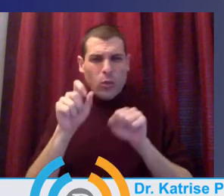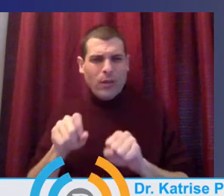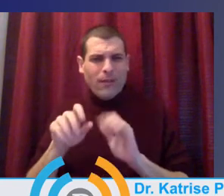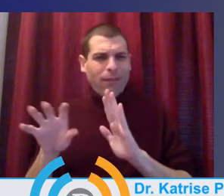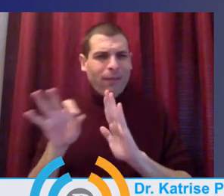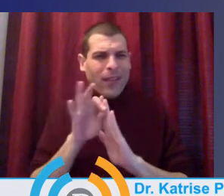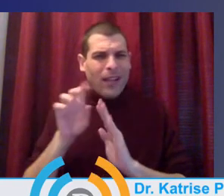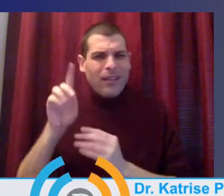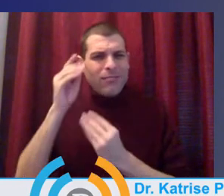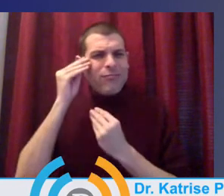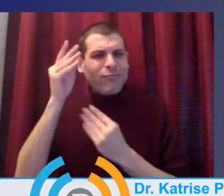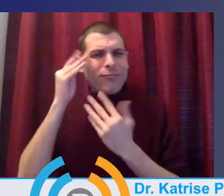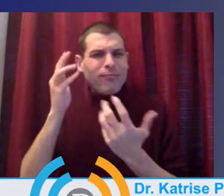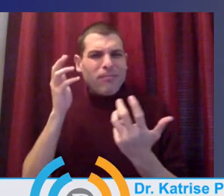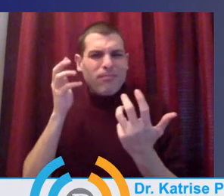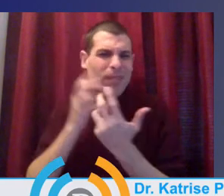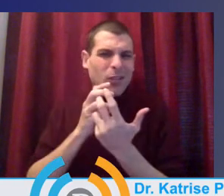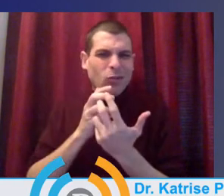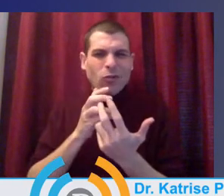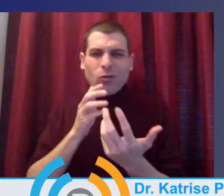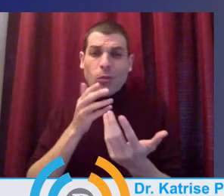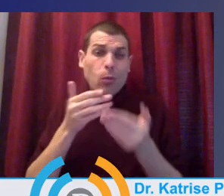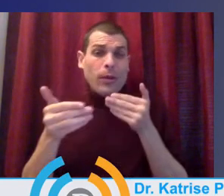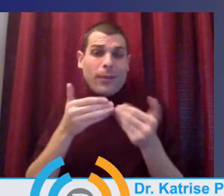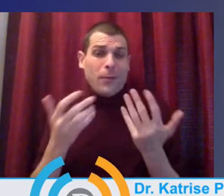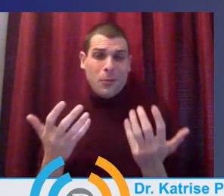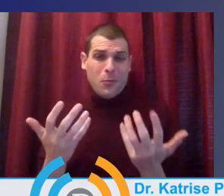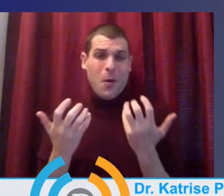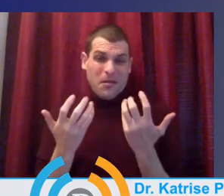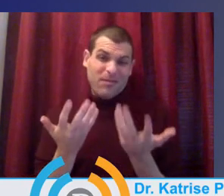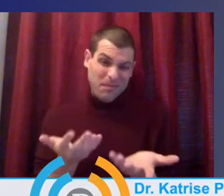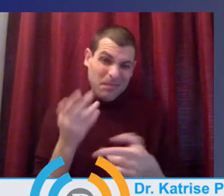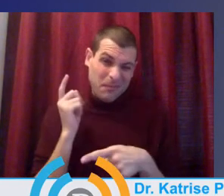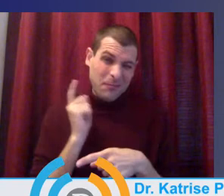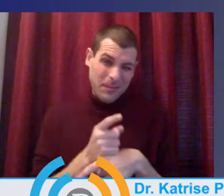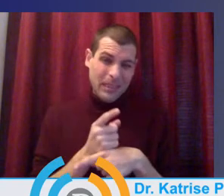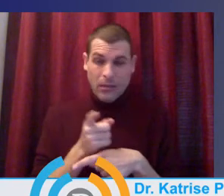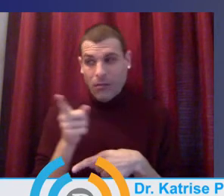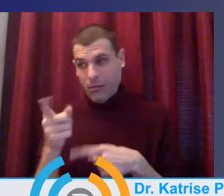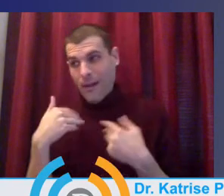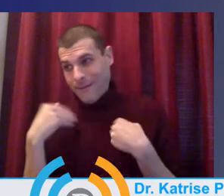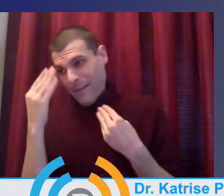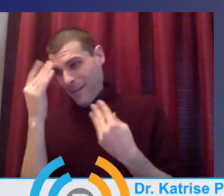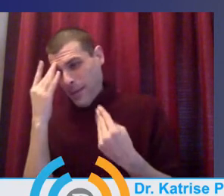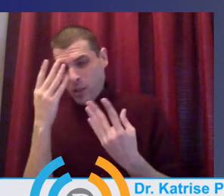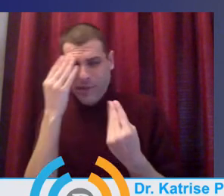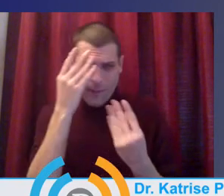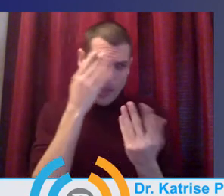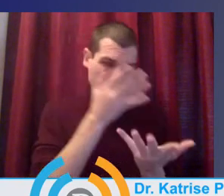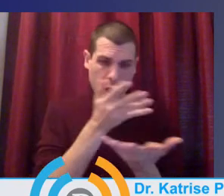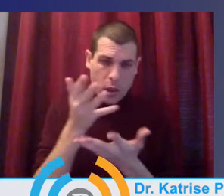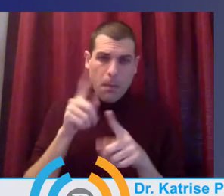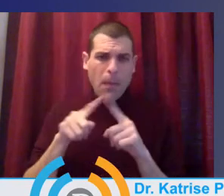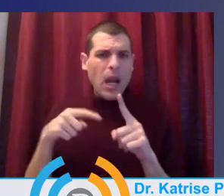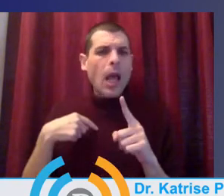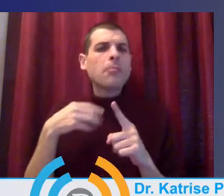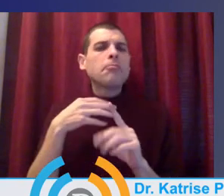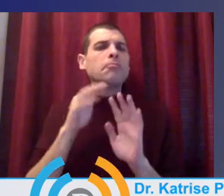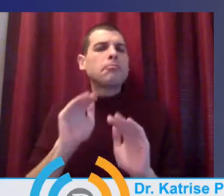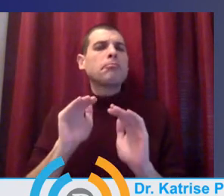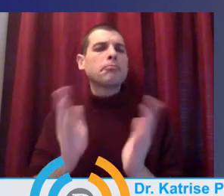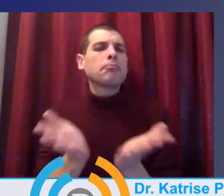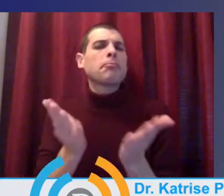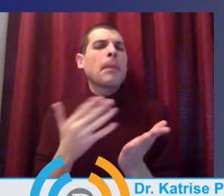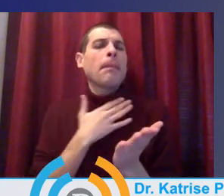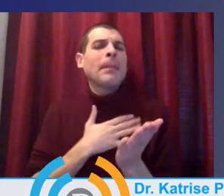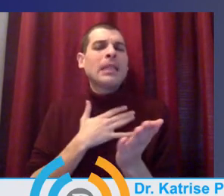challenge Oregon and I would challenge the United States to look at the data from March until now, or whenever we go